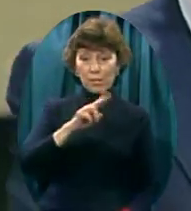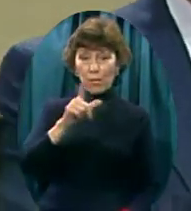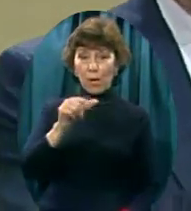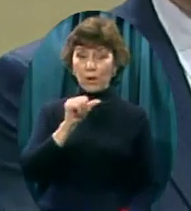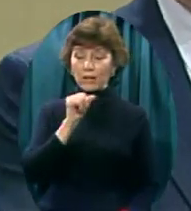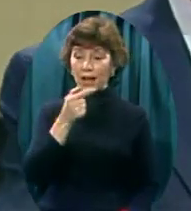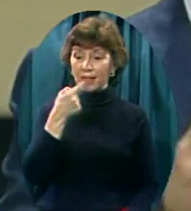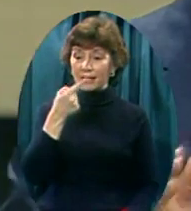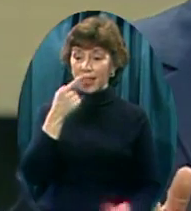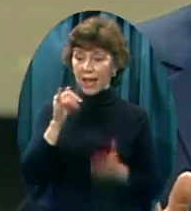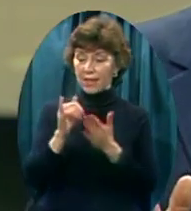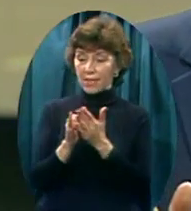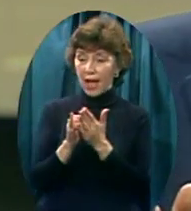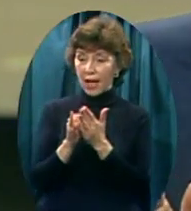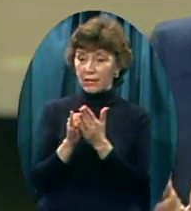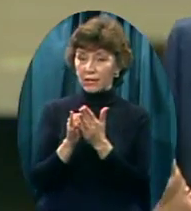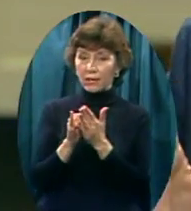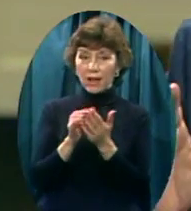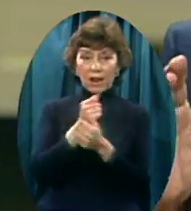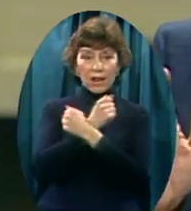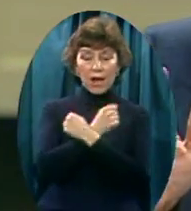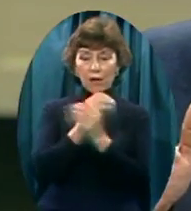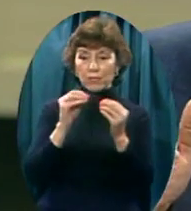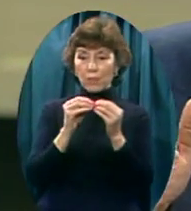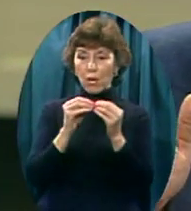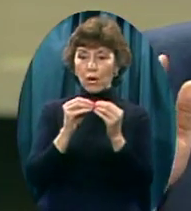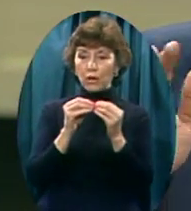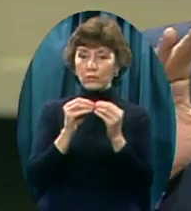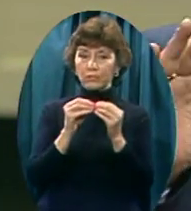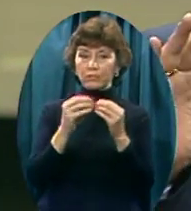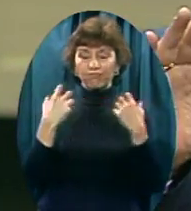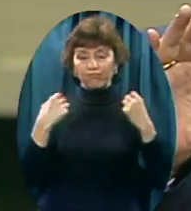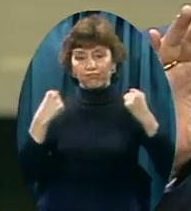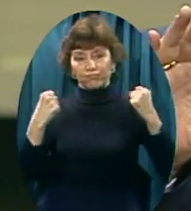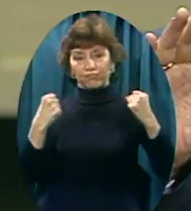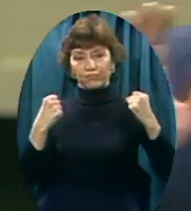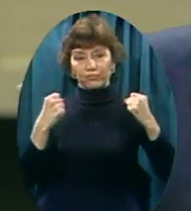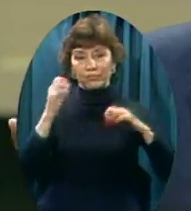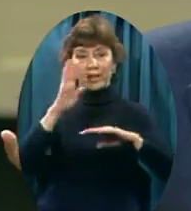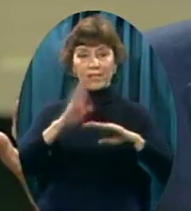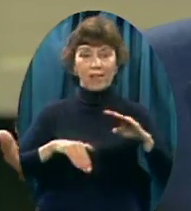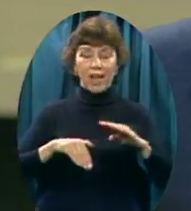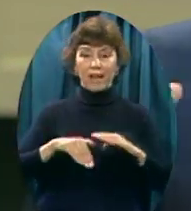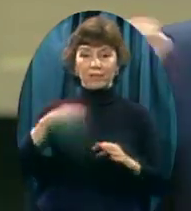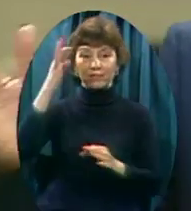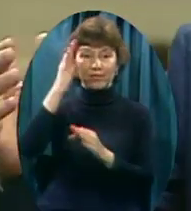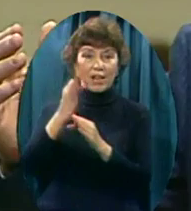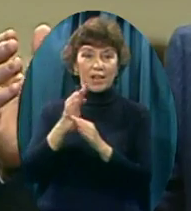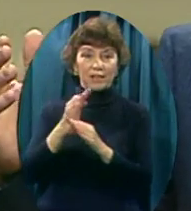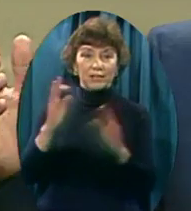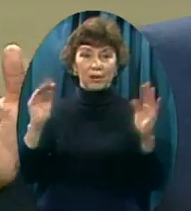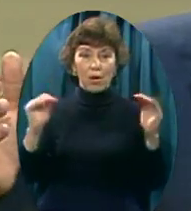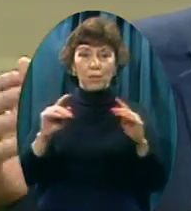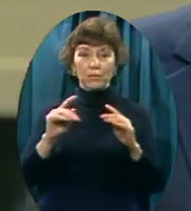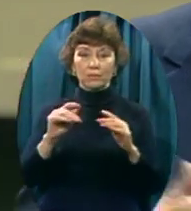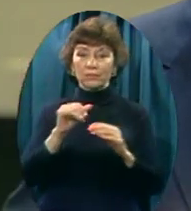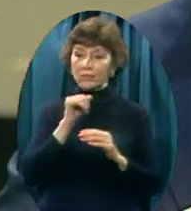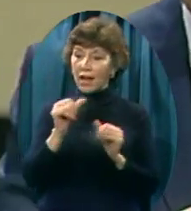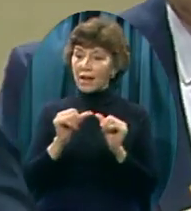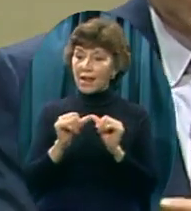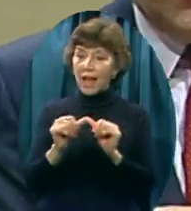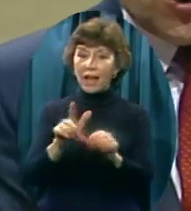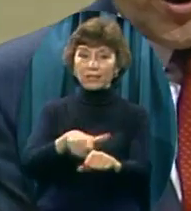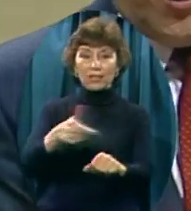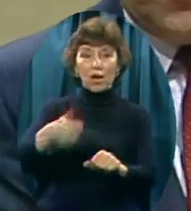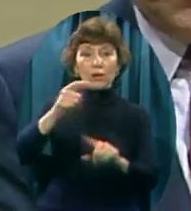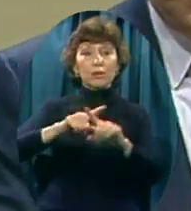durable Than faith or hope Paul does not say That love is Will last longer But he does